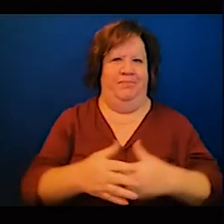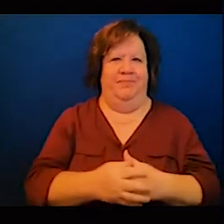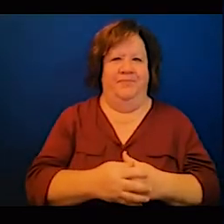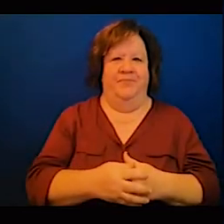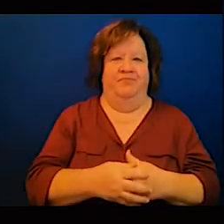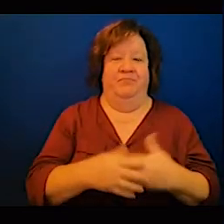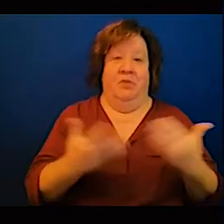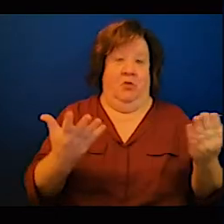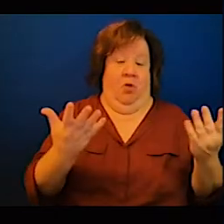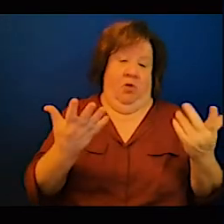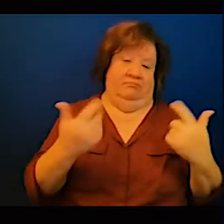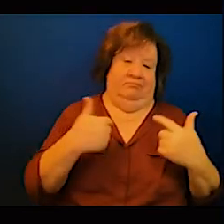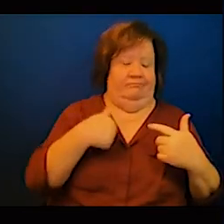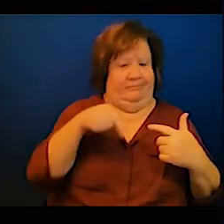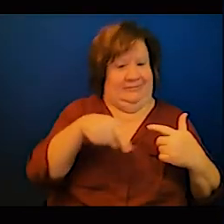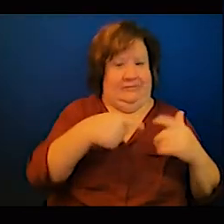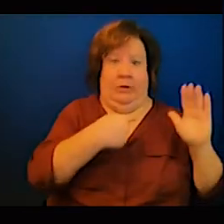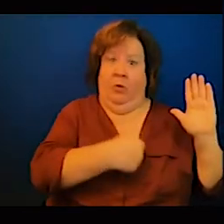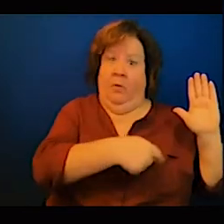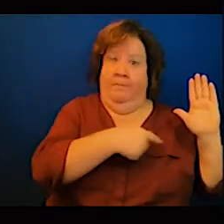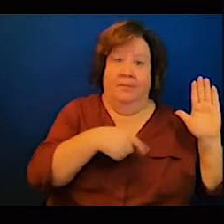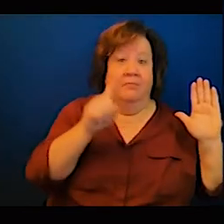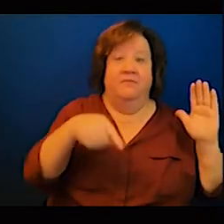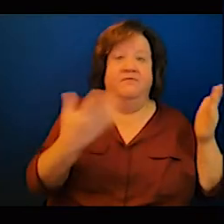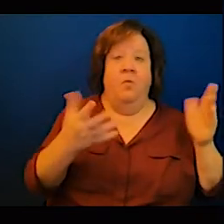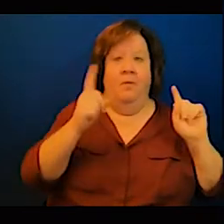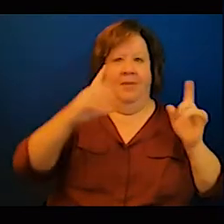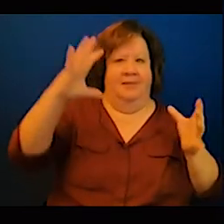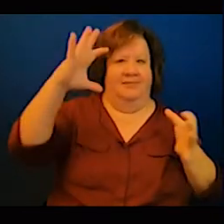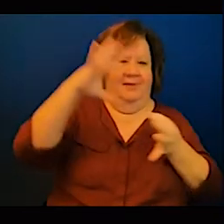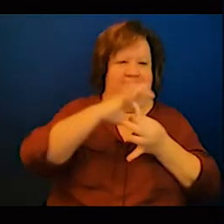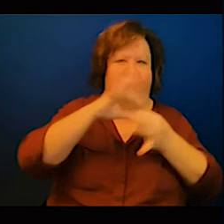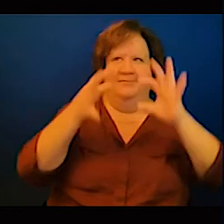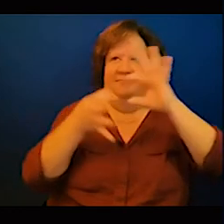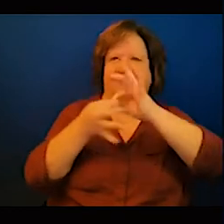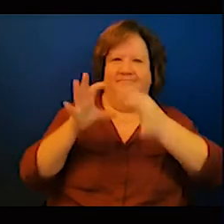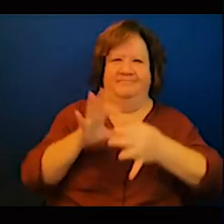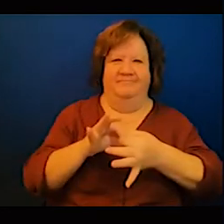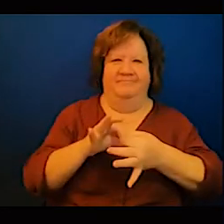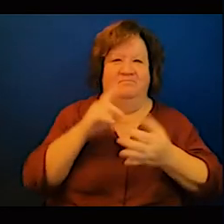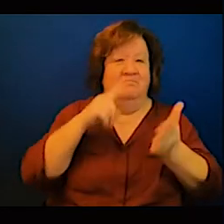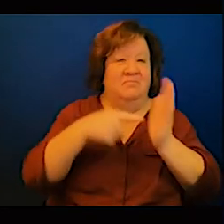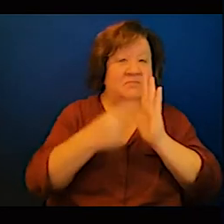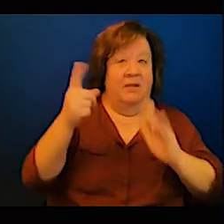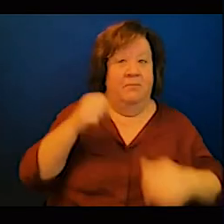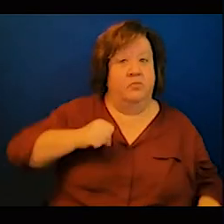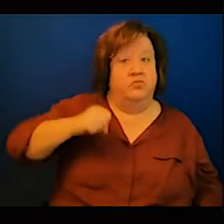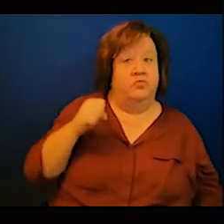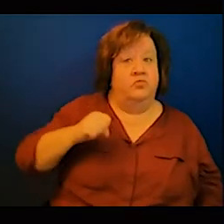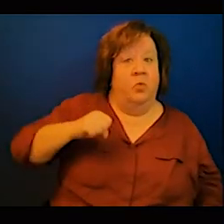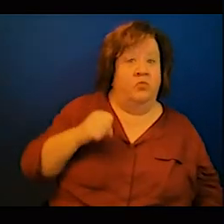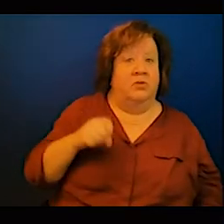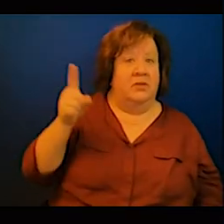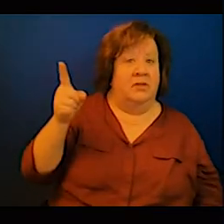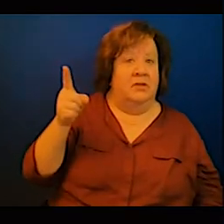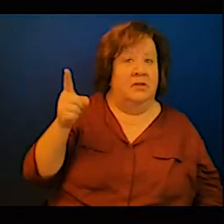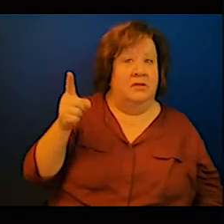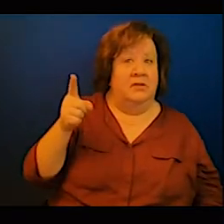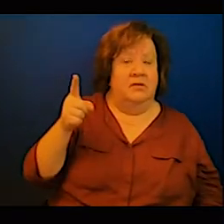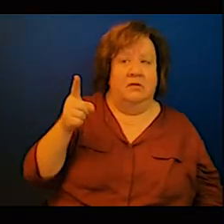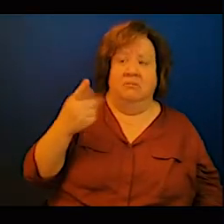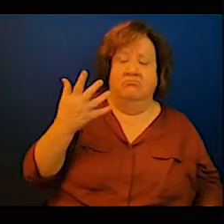to technocrats when they come back they don't sit together again to now